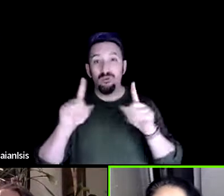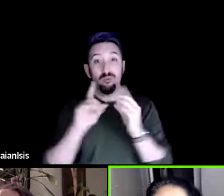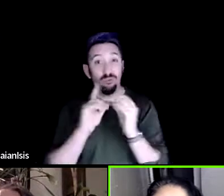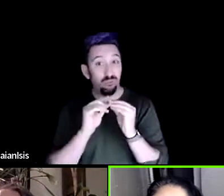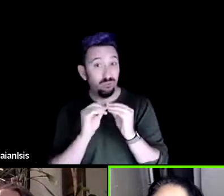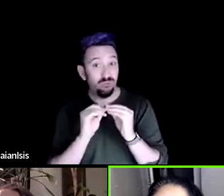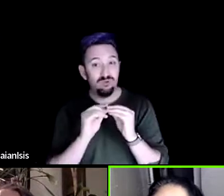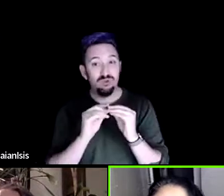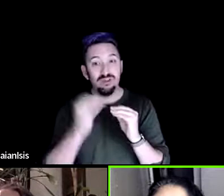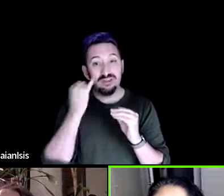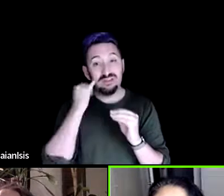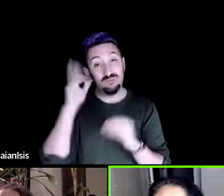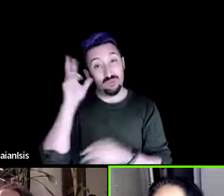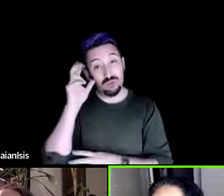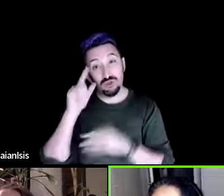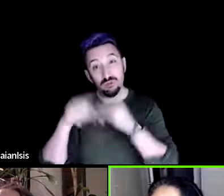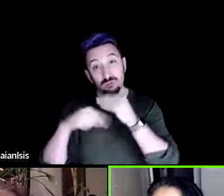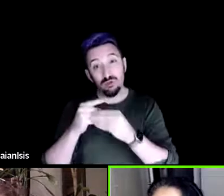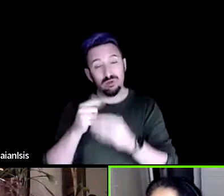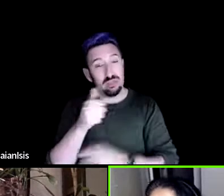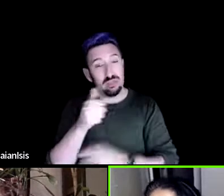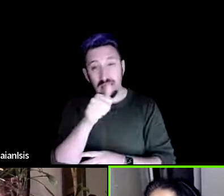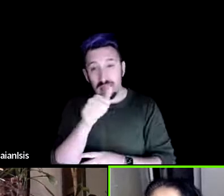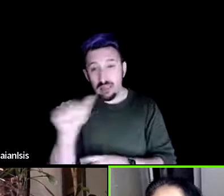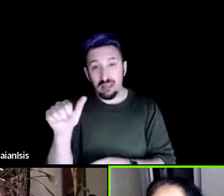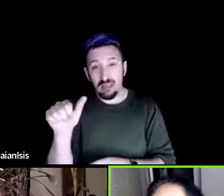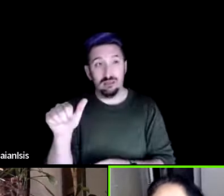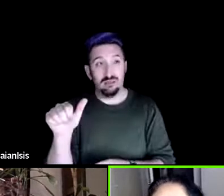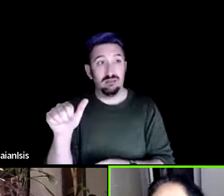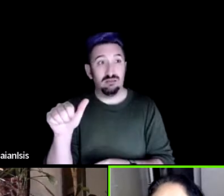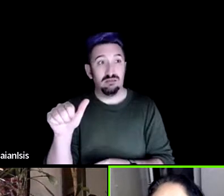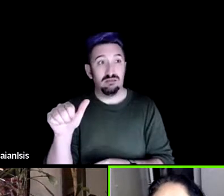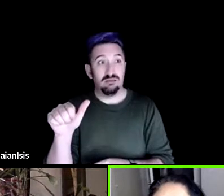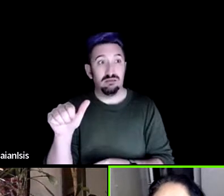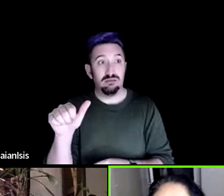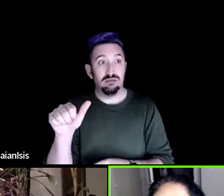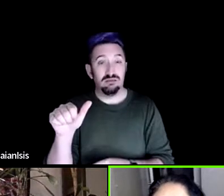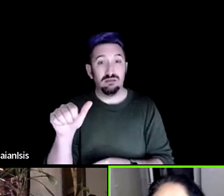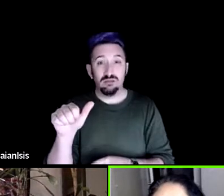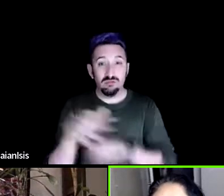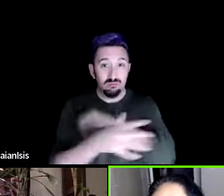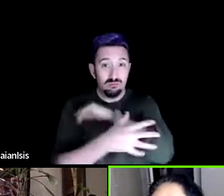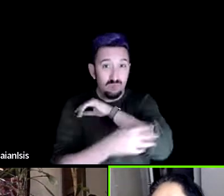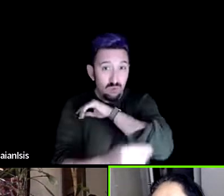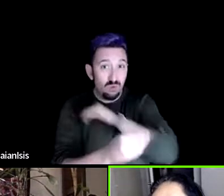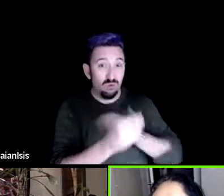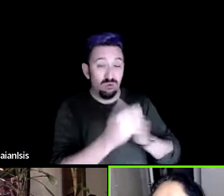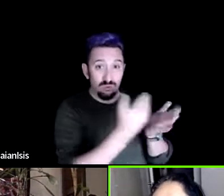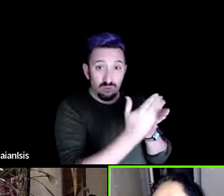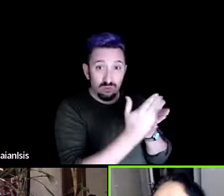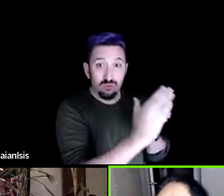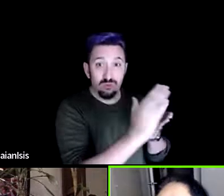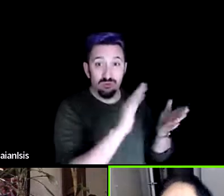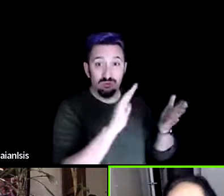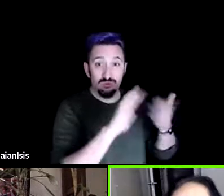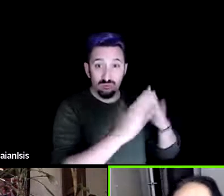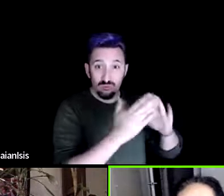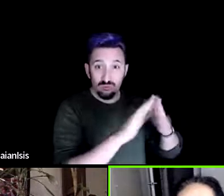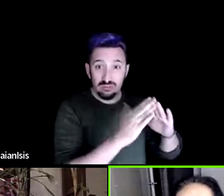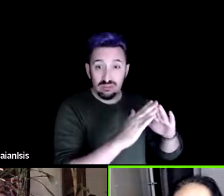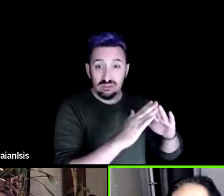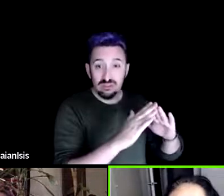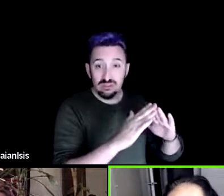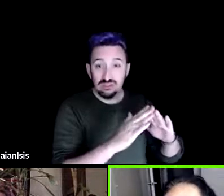um anybody uh in any disadvantaged community tribal or otherwise that's working